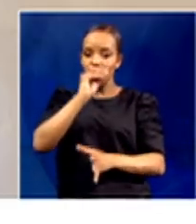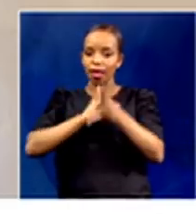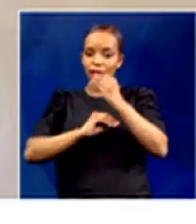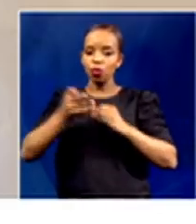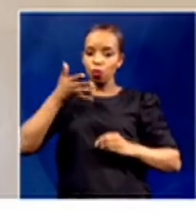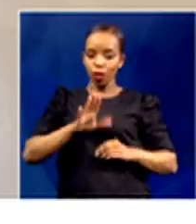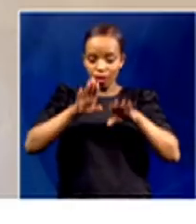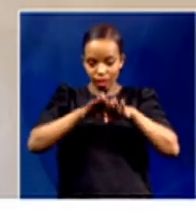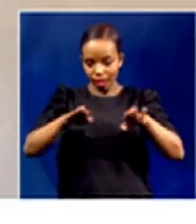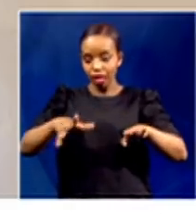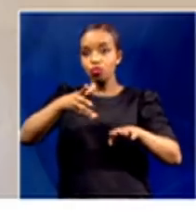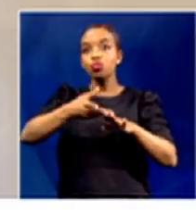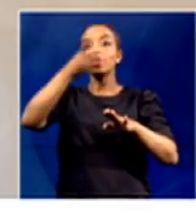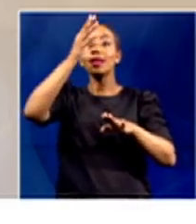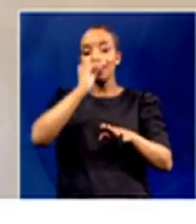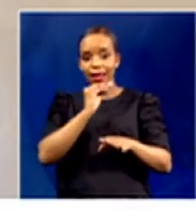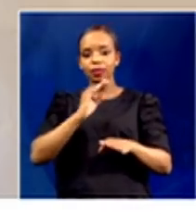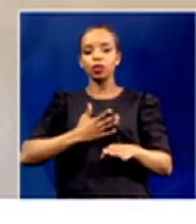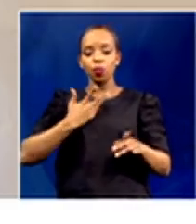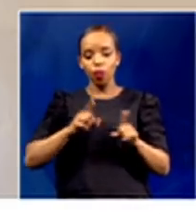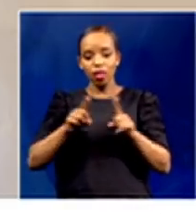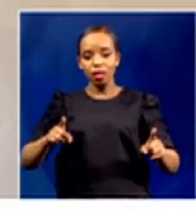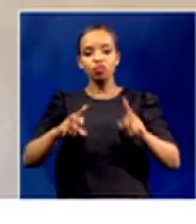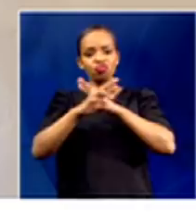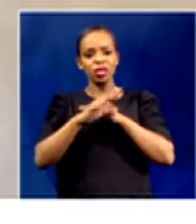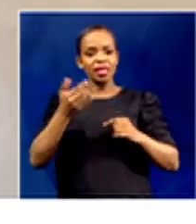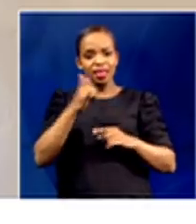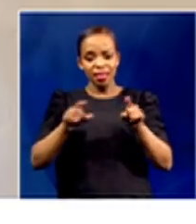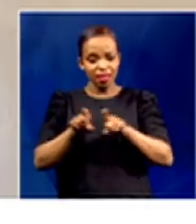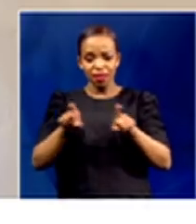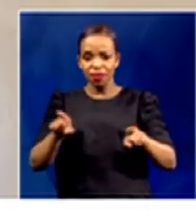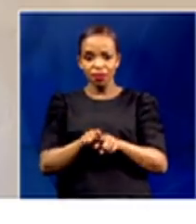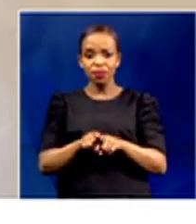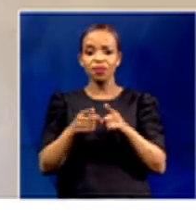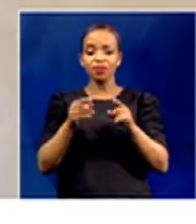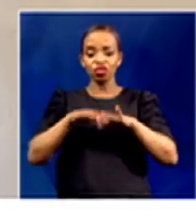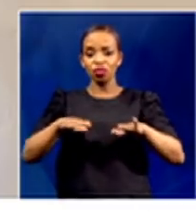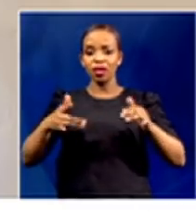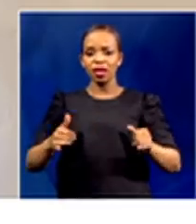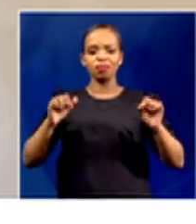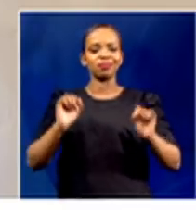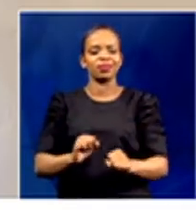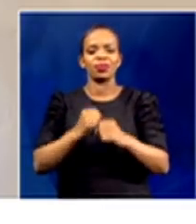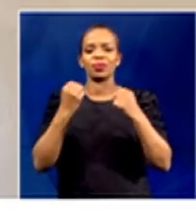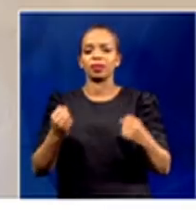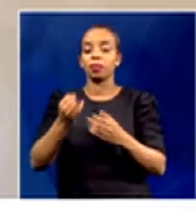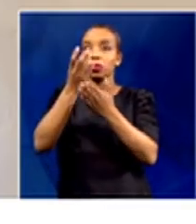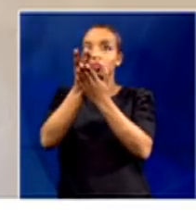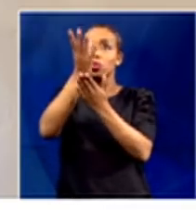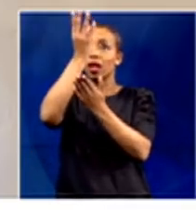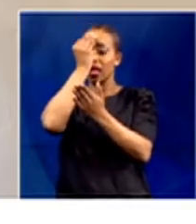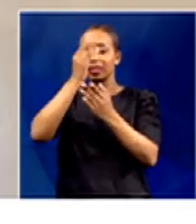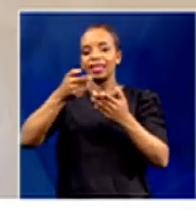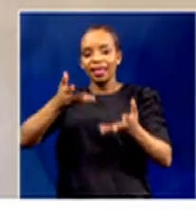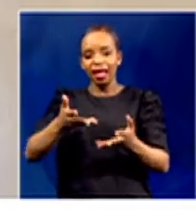We want our children to progress. And our children will not be able to learn under an environment of anxiety, under an environment of